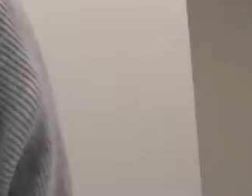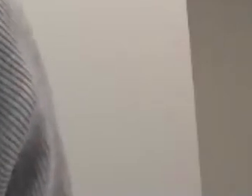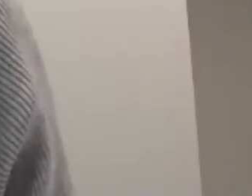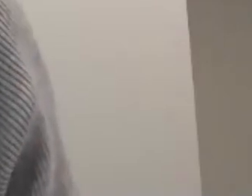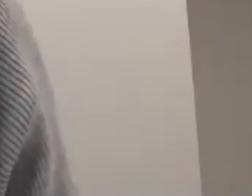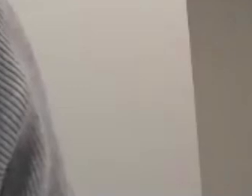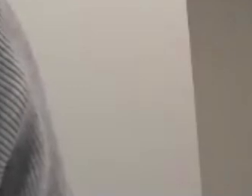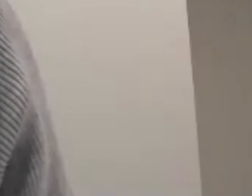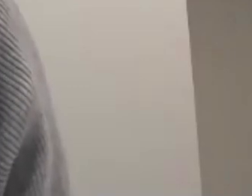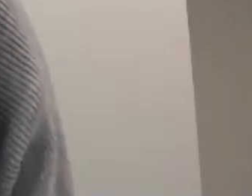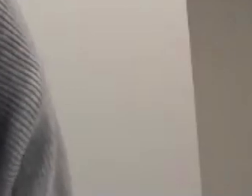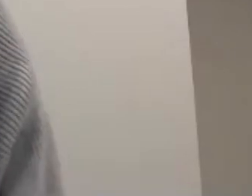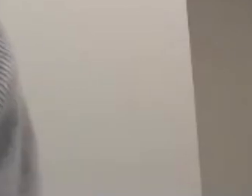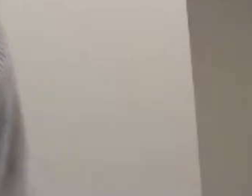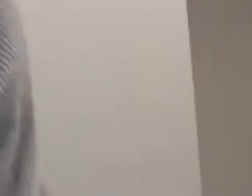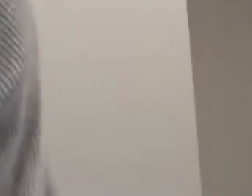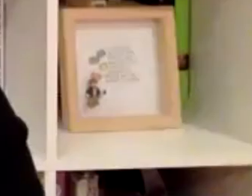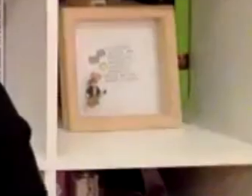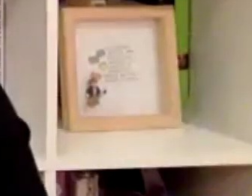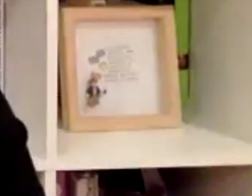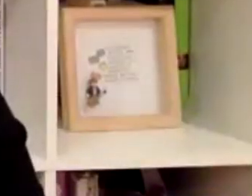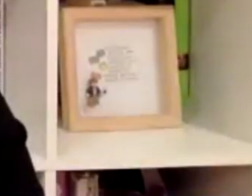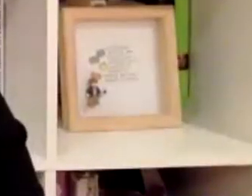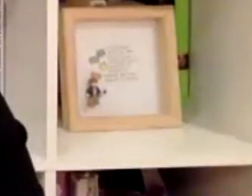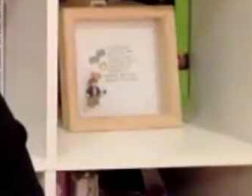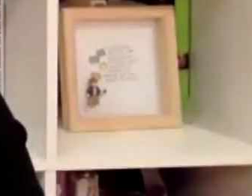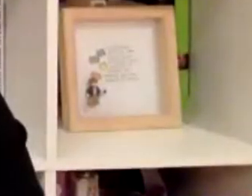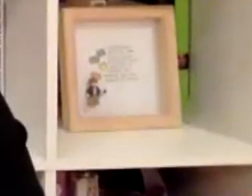leave us with for today um just